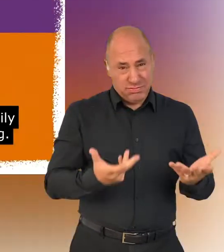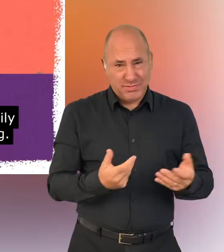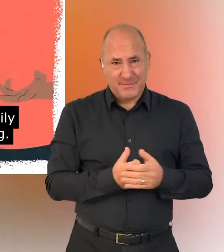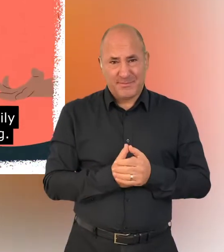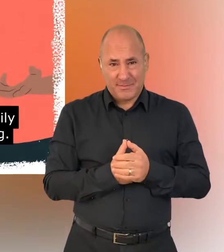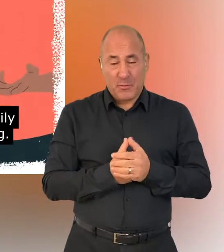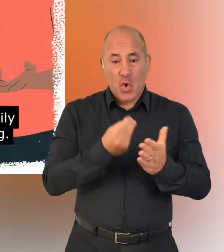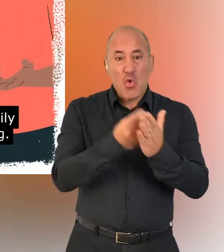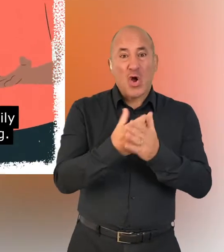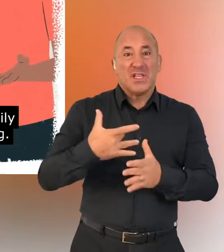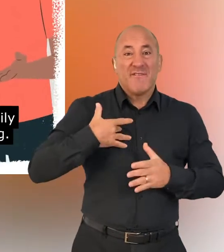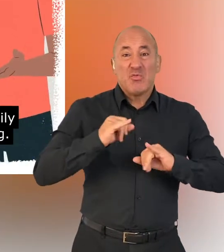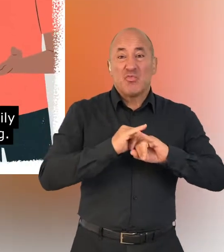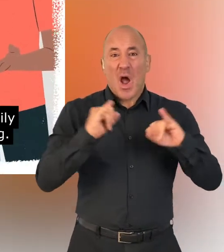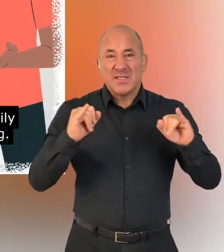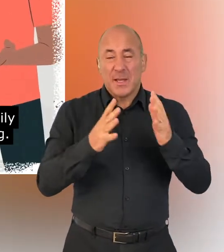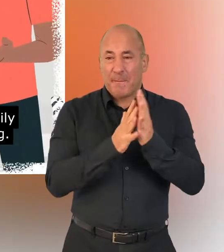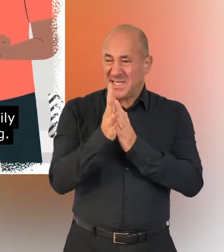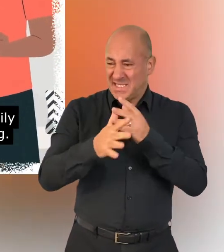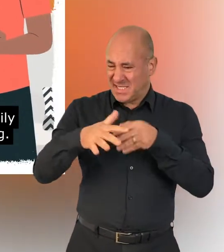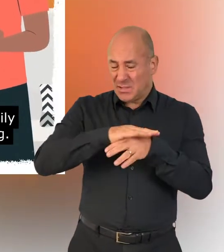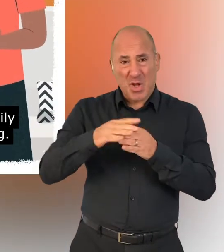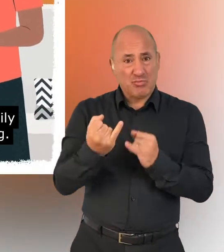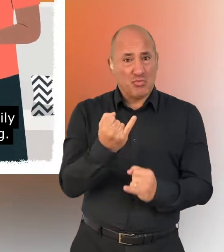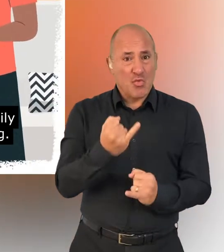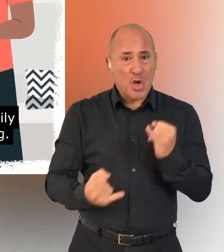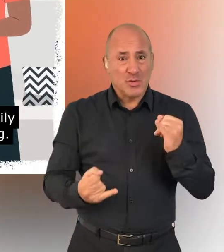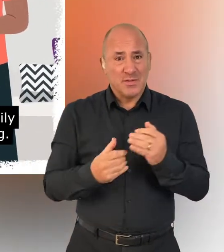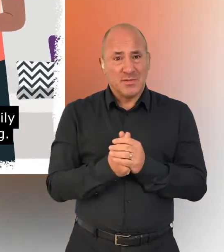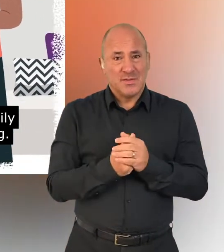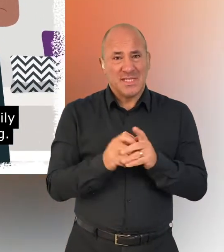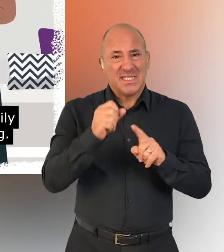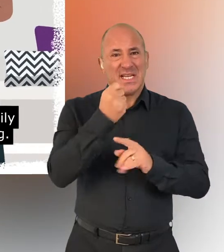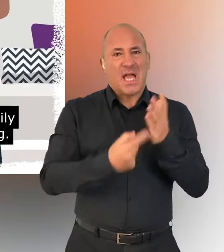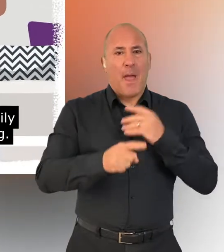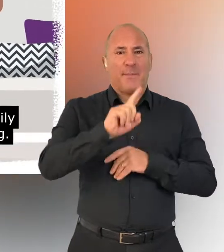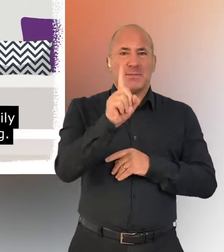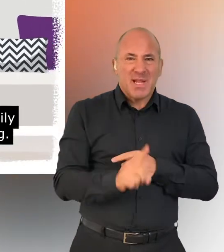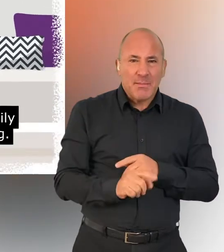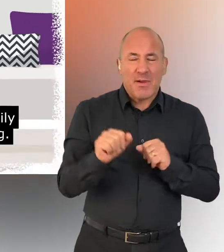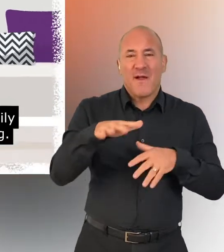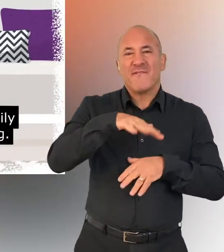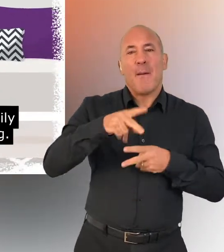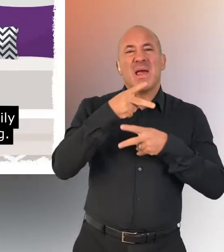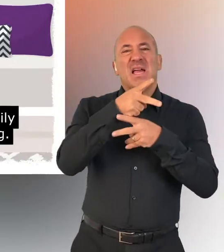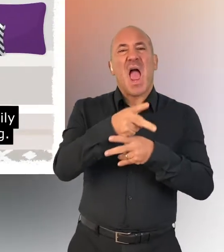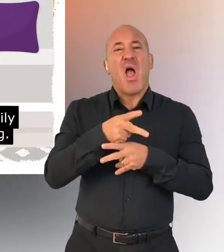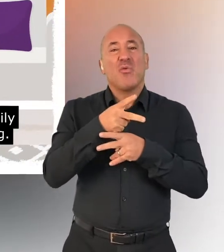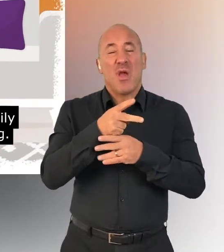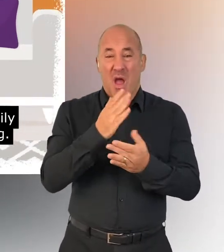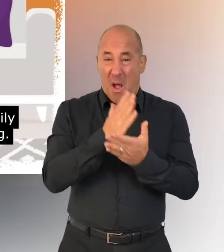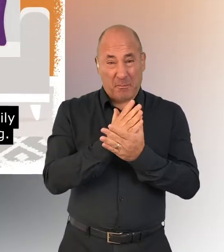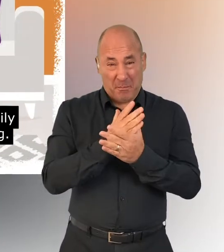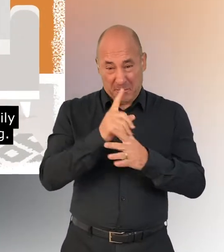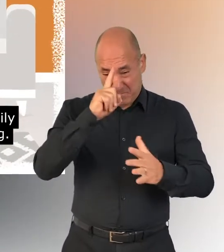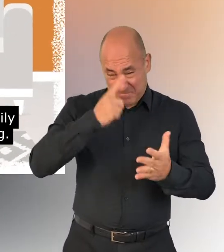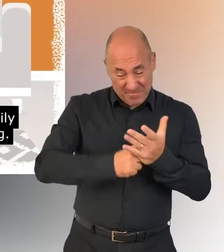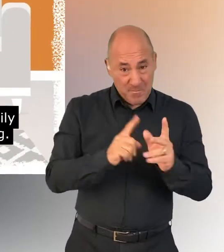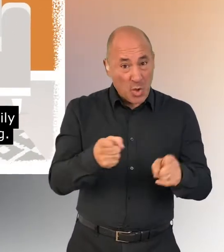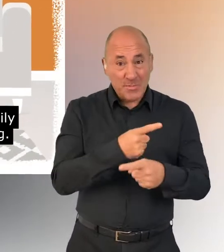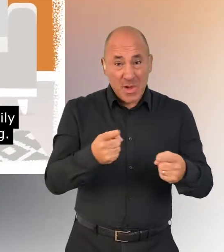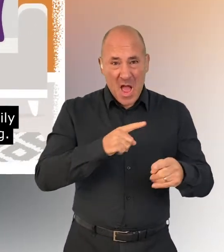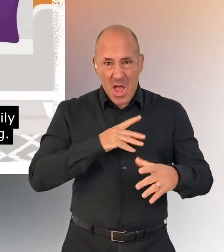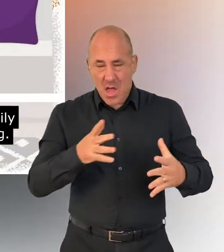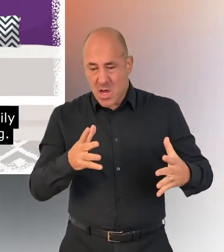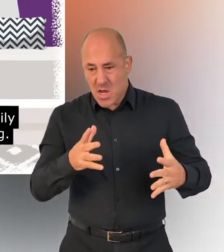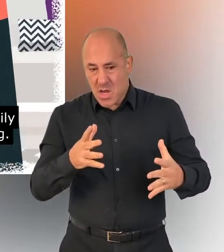The cost of living crisis is making the situation worse. Disabled people and family carers now face impossible decisions.